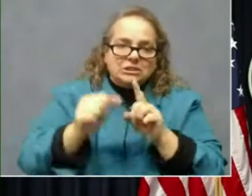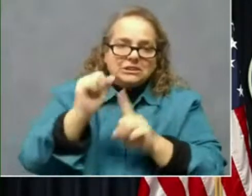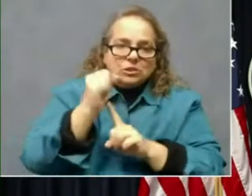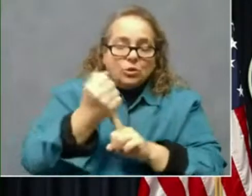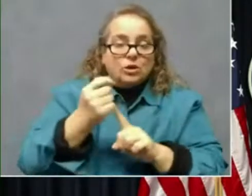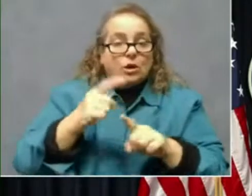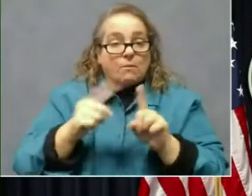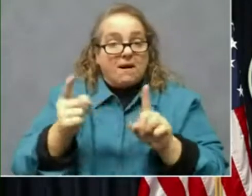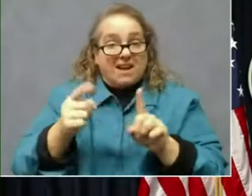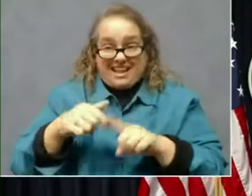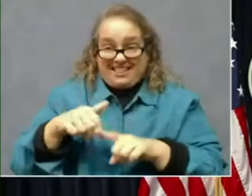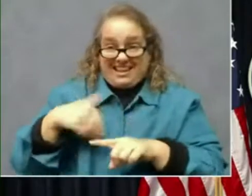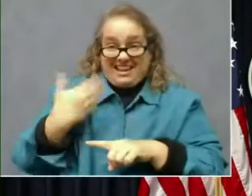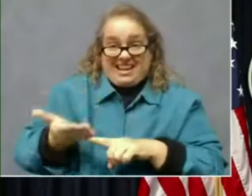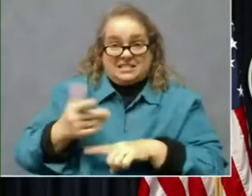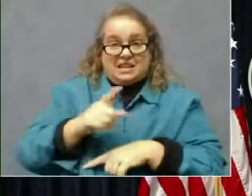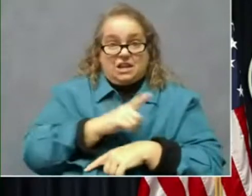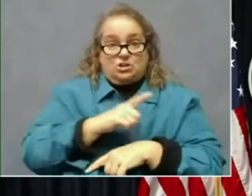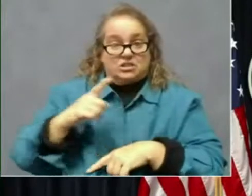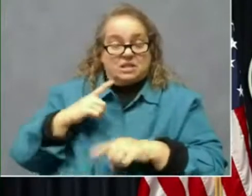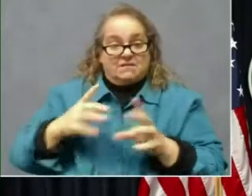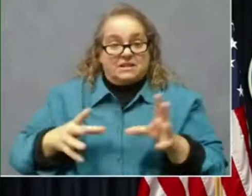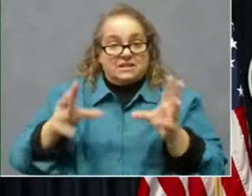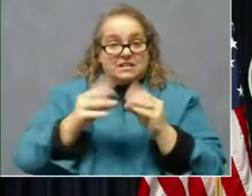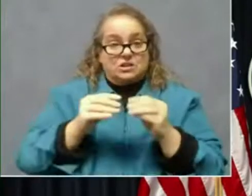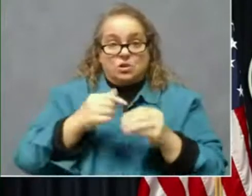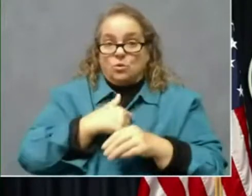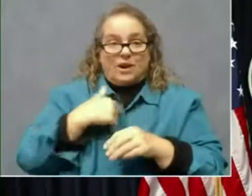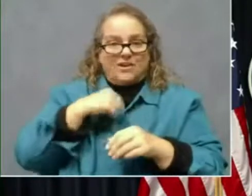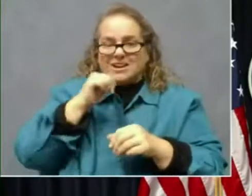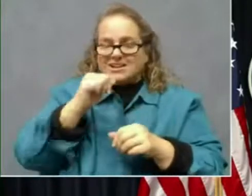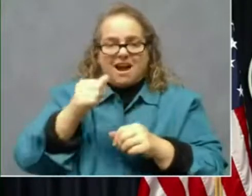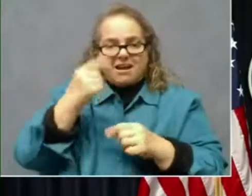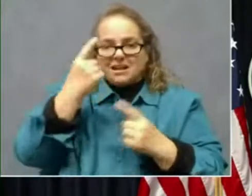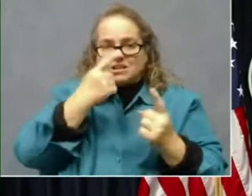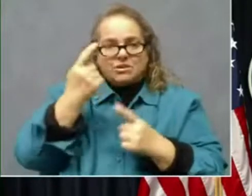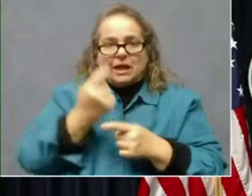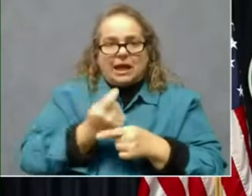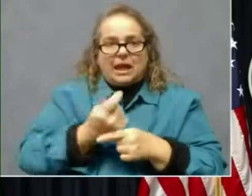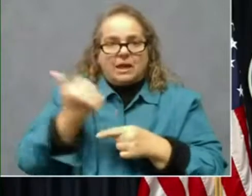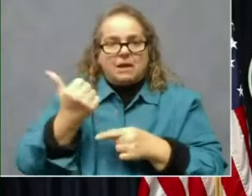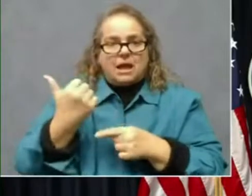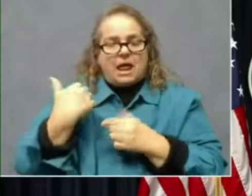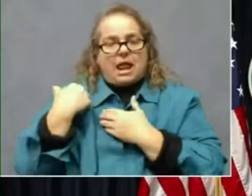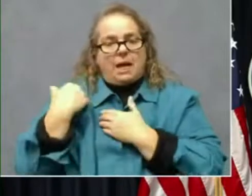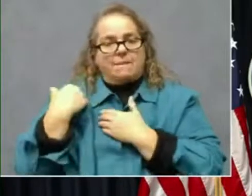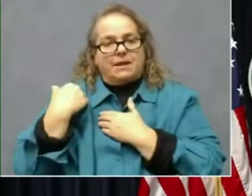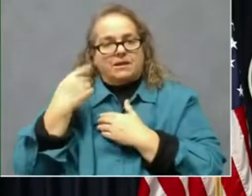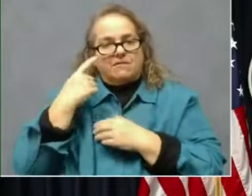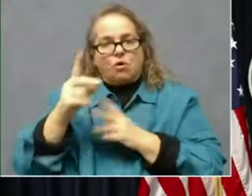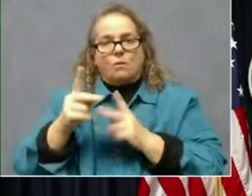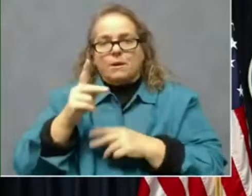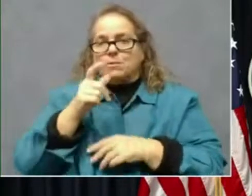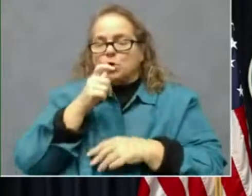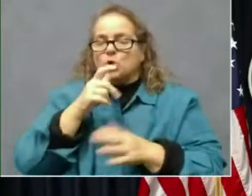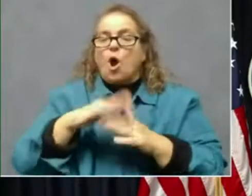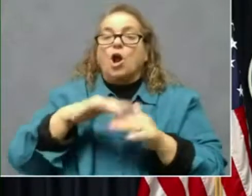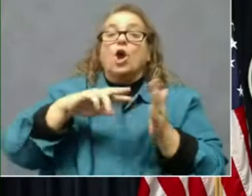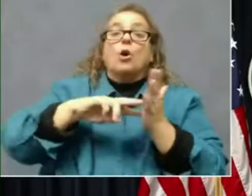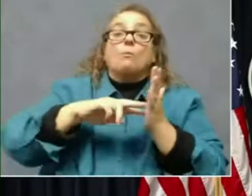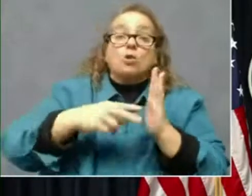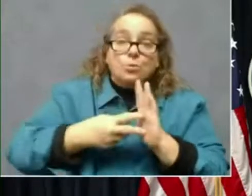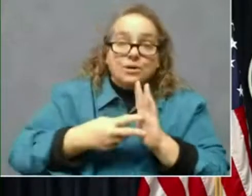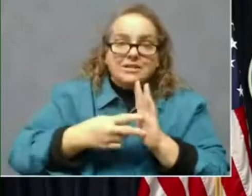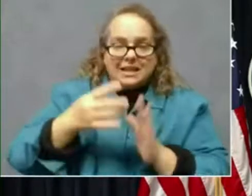legislative session, we're not considering eliminating liability for those who intentionally ignore and thus infect